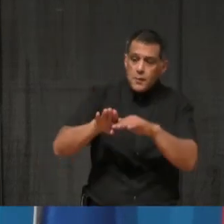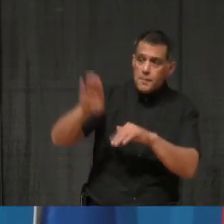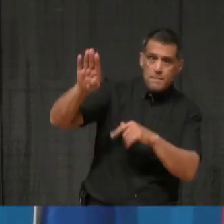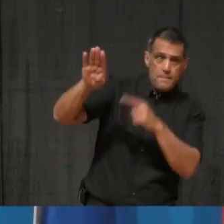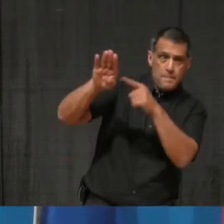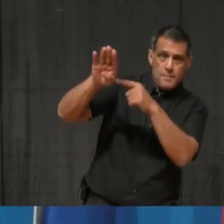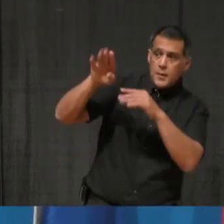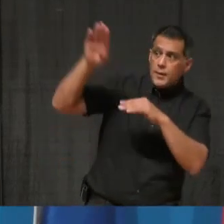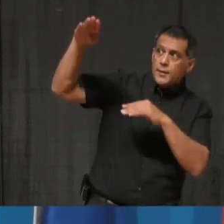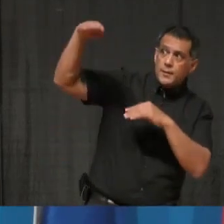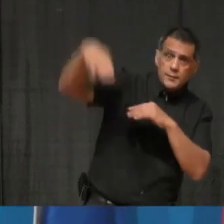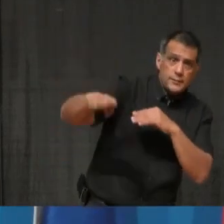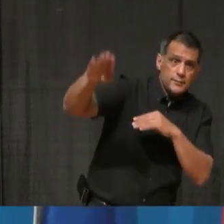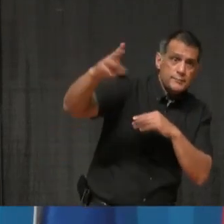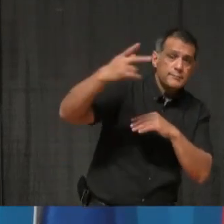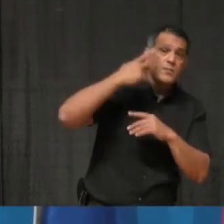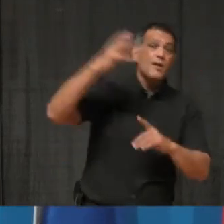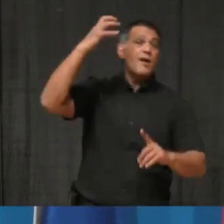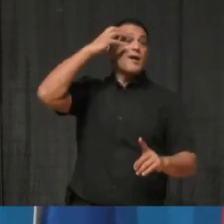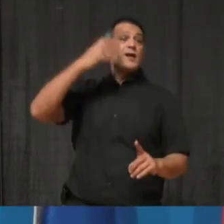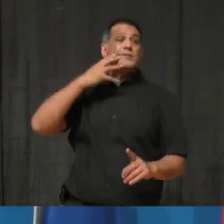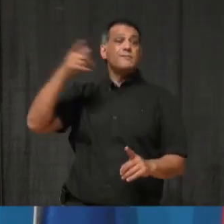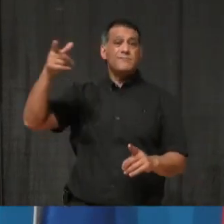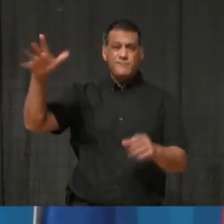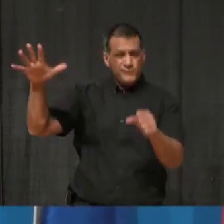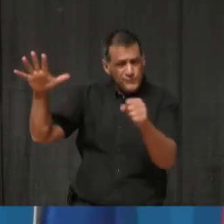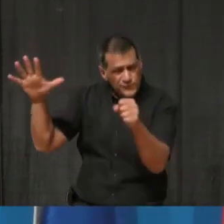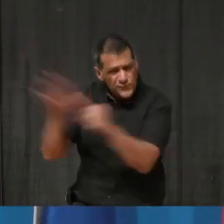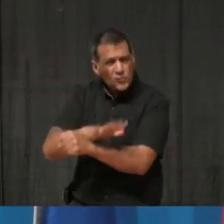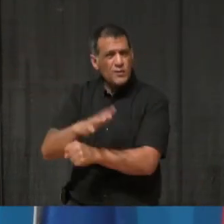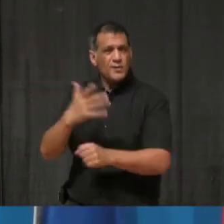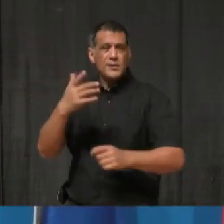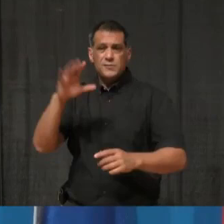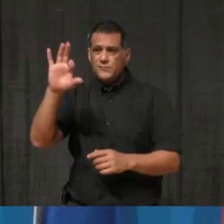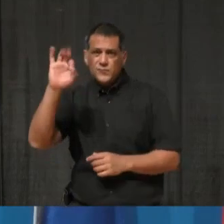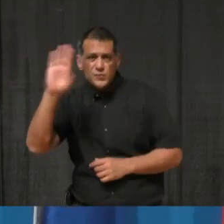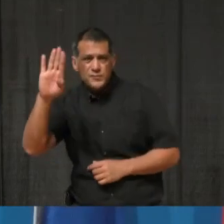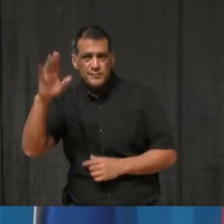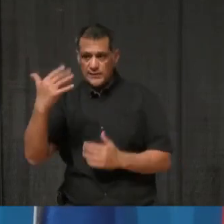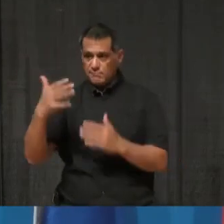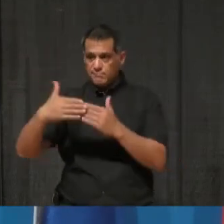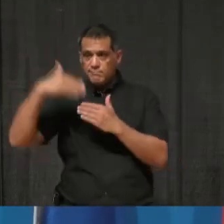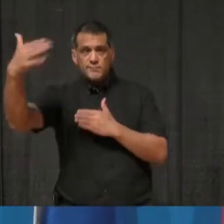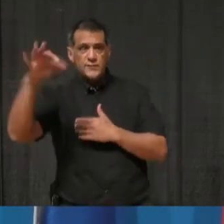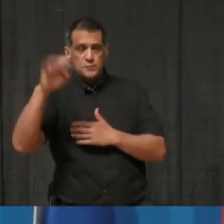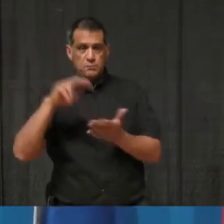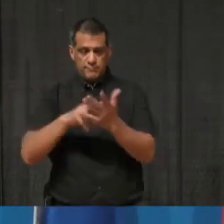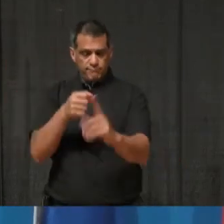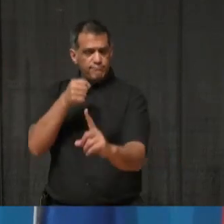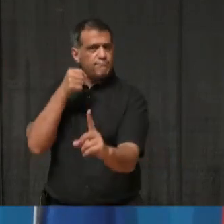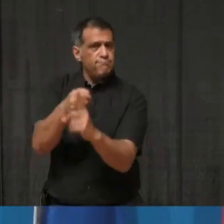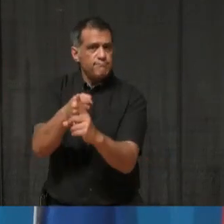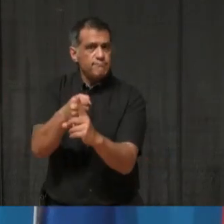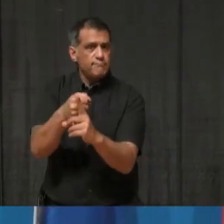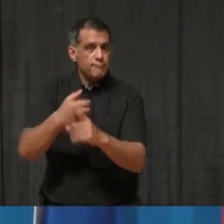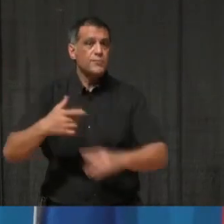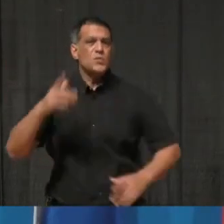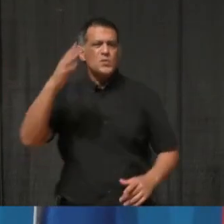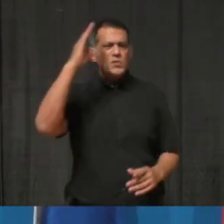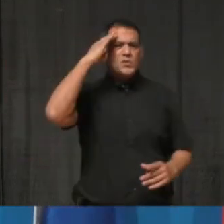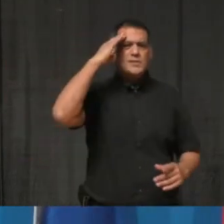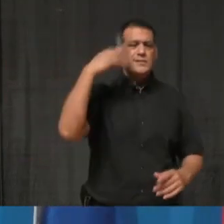what our hospitals will be coping with through February. We know that a vaccine is here and I'm grateful